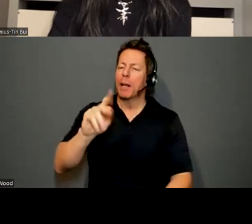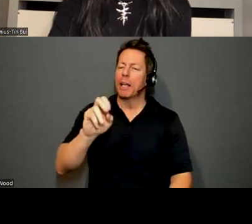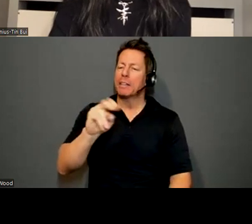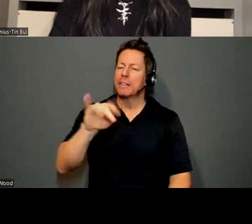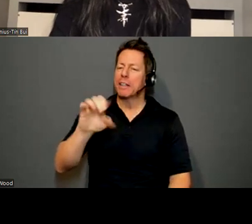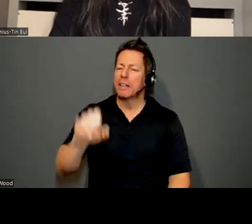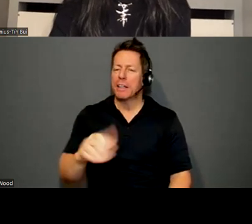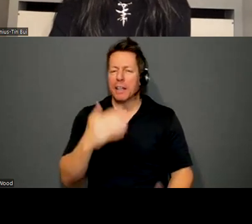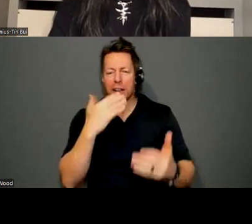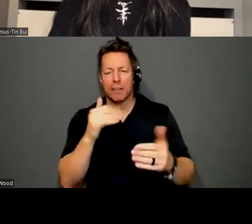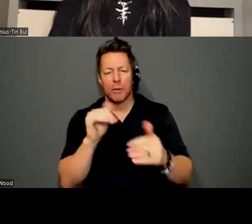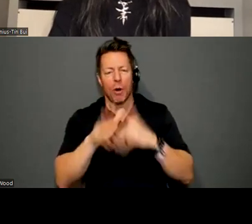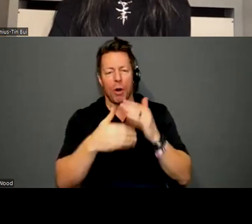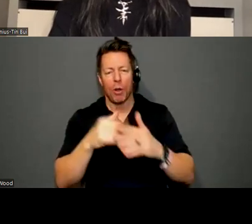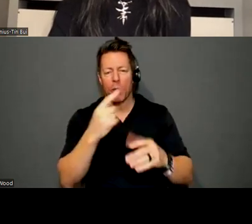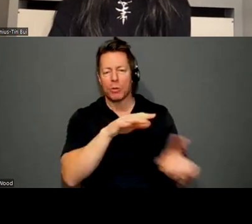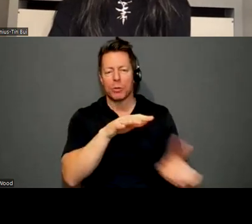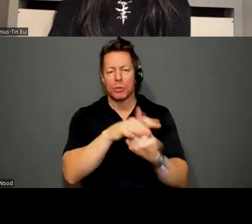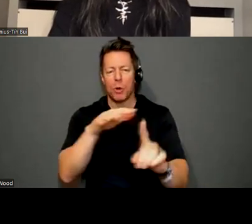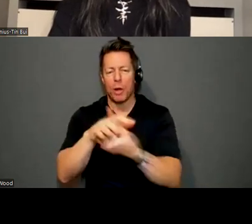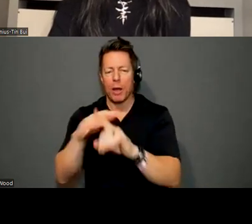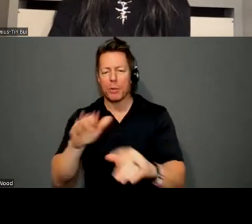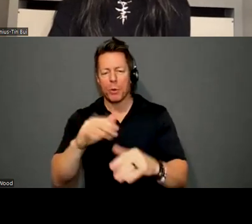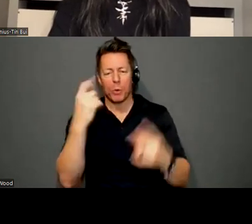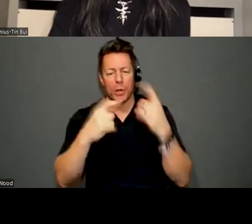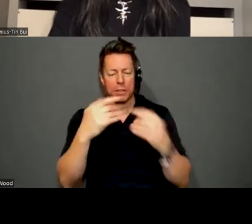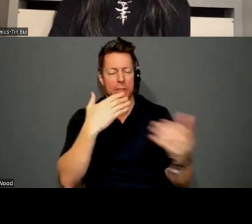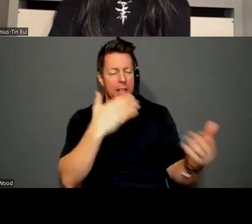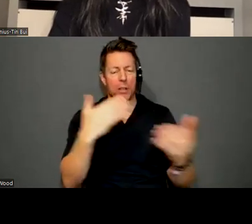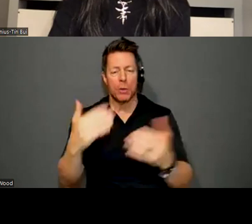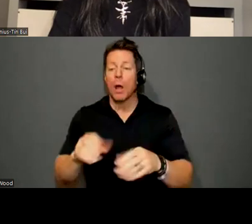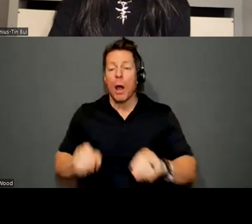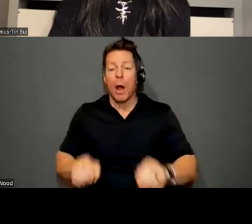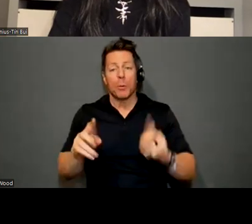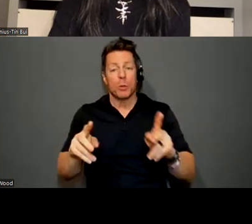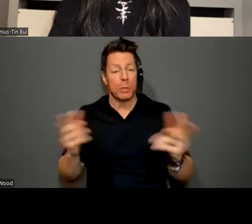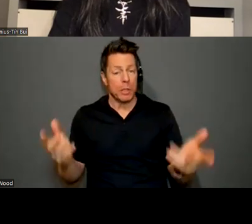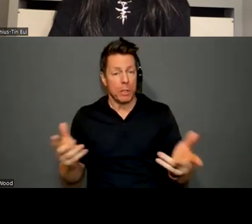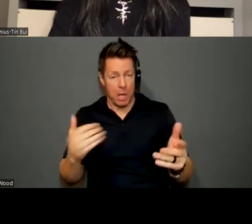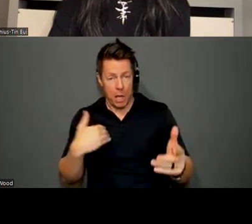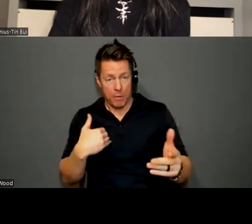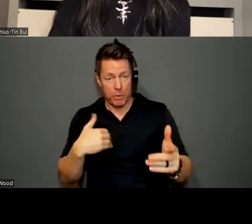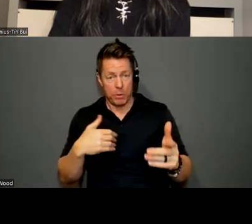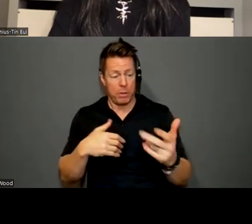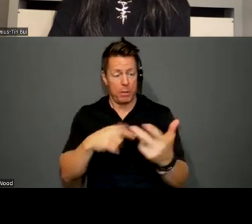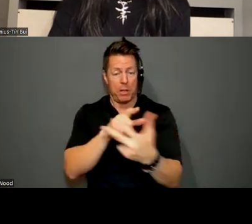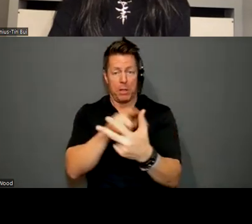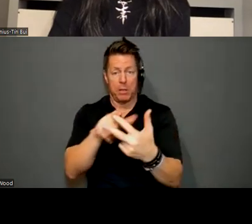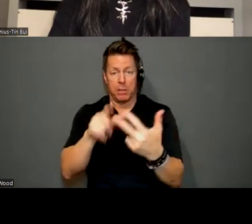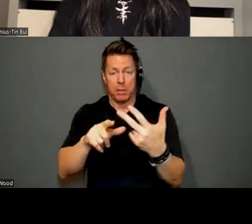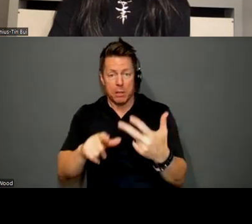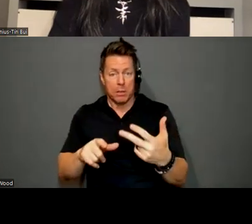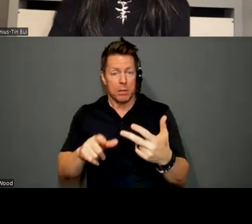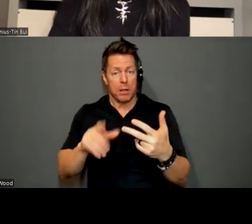And thanks to all our amazing attendees and your thoughtful questions. And yeah, if you get an opportunity to see these three incredible residents alongside